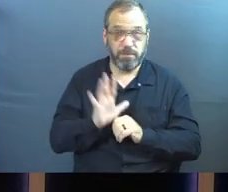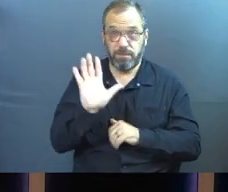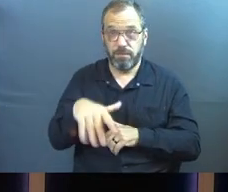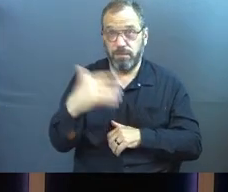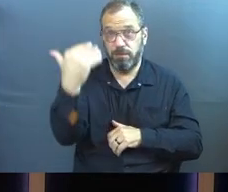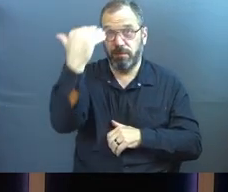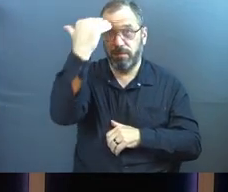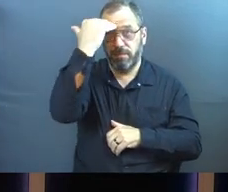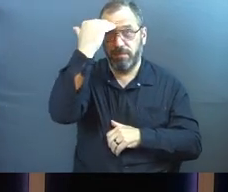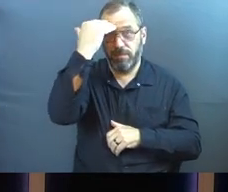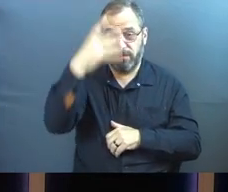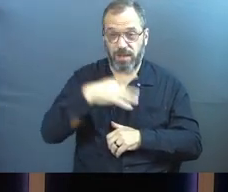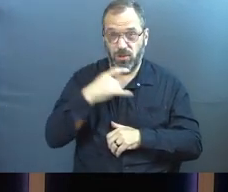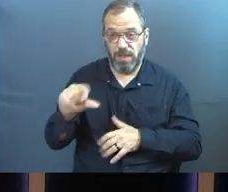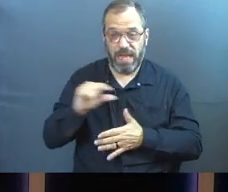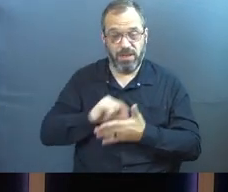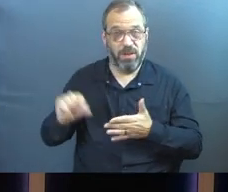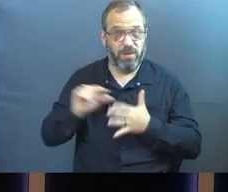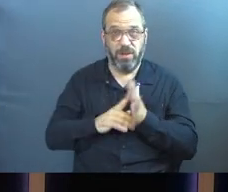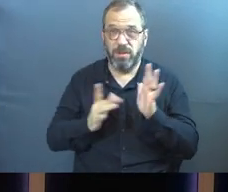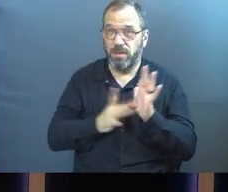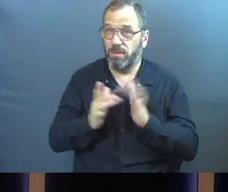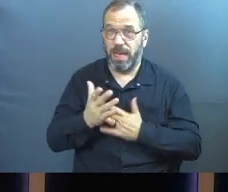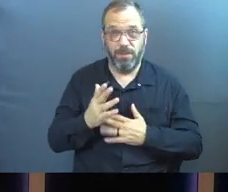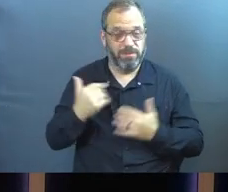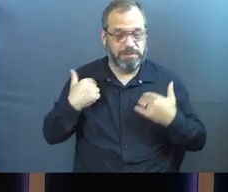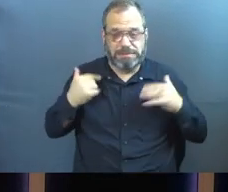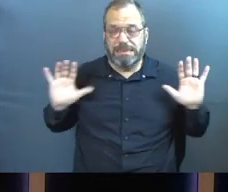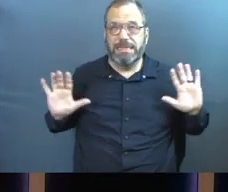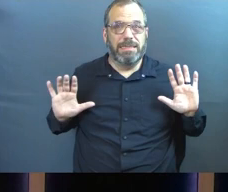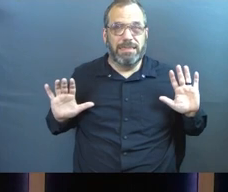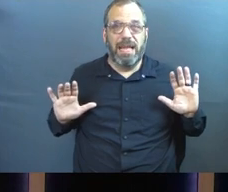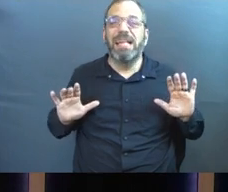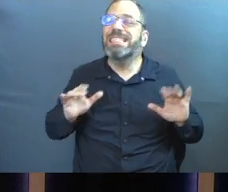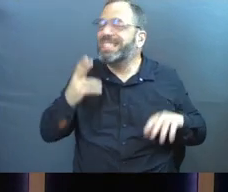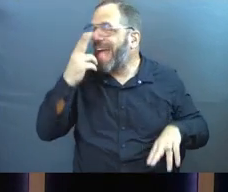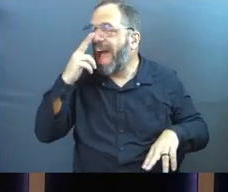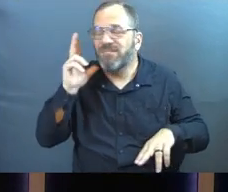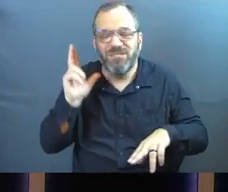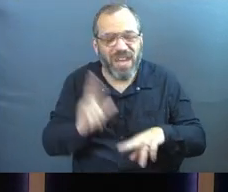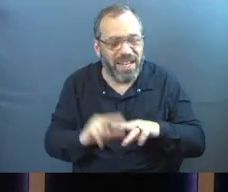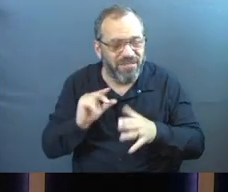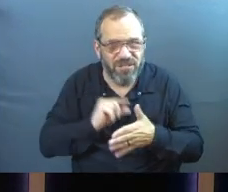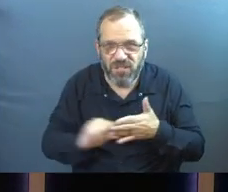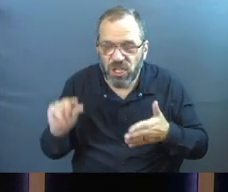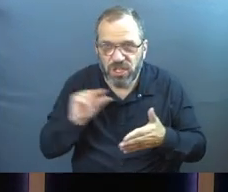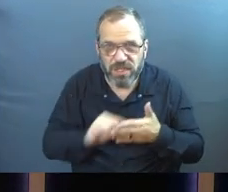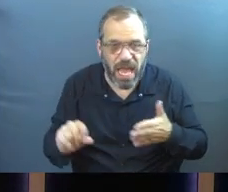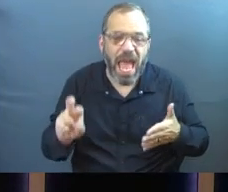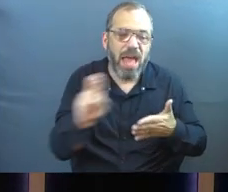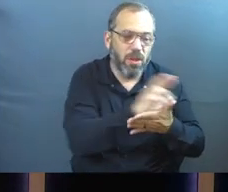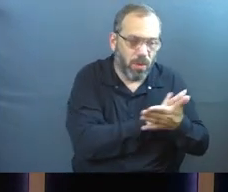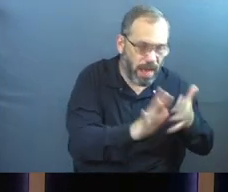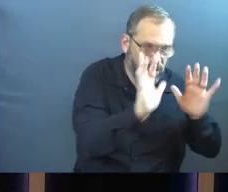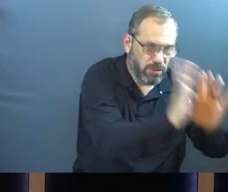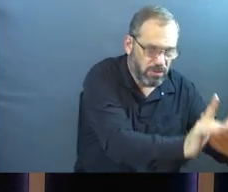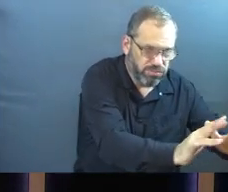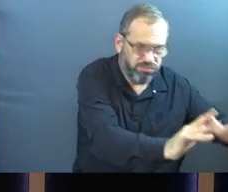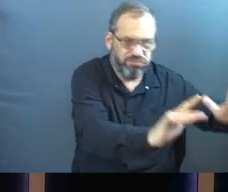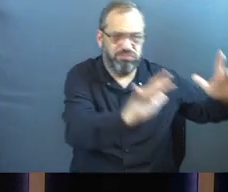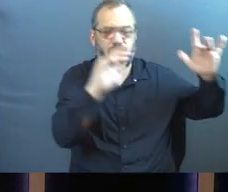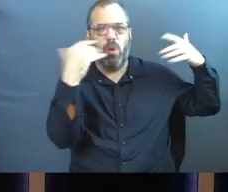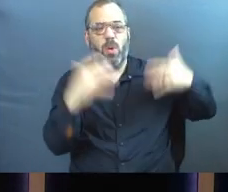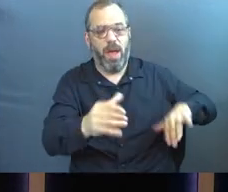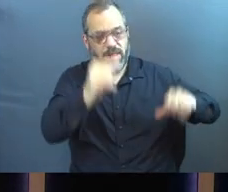away, we do not like these verses in the Bible. These are not the fun ones. Then the righteous will shine like the sun